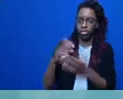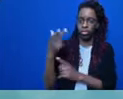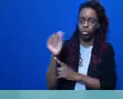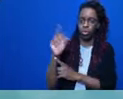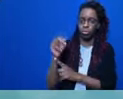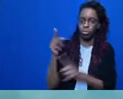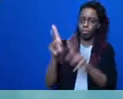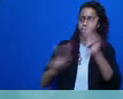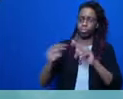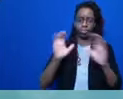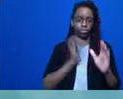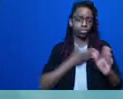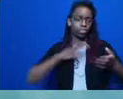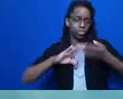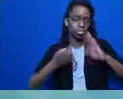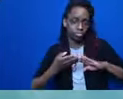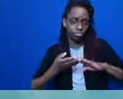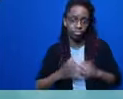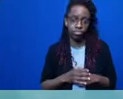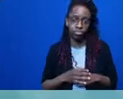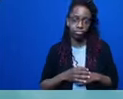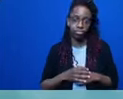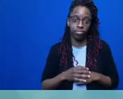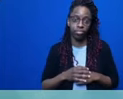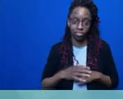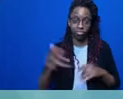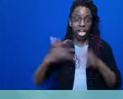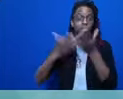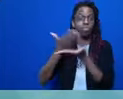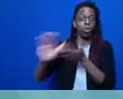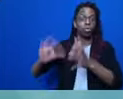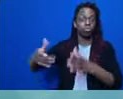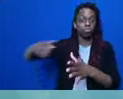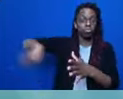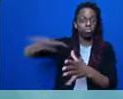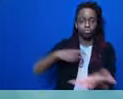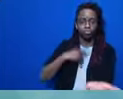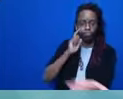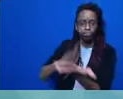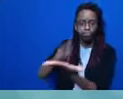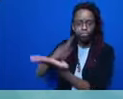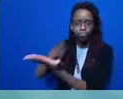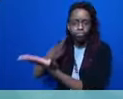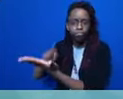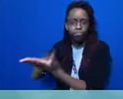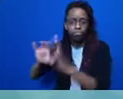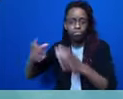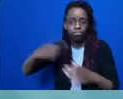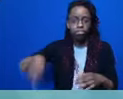We recognize that we are all entrenched in these systems of oppression and that we all have work to do.